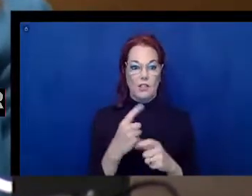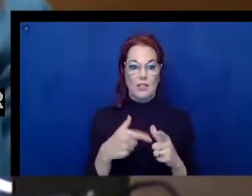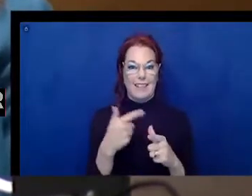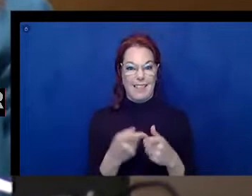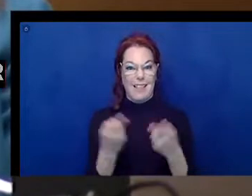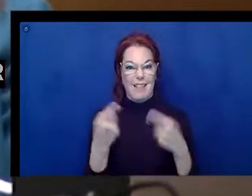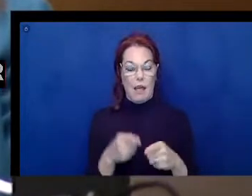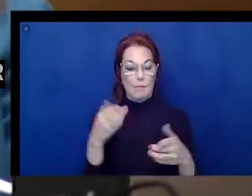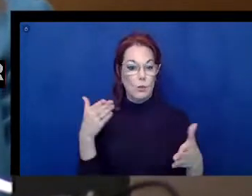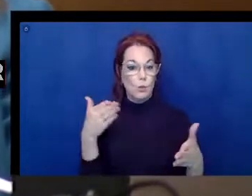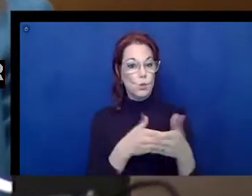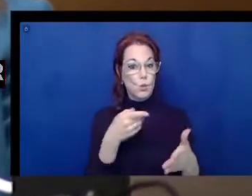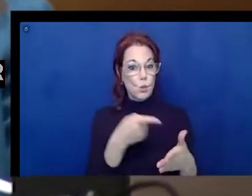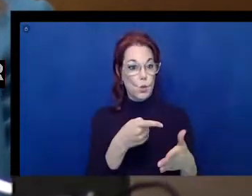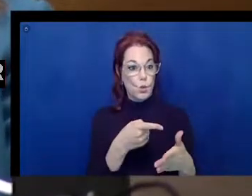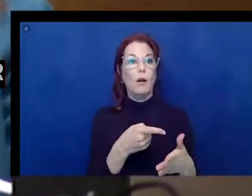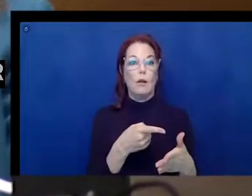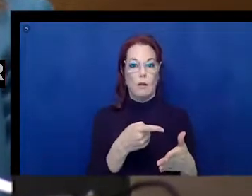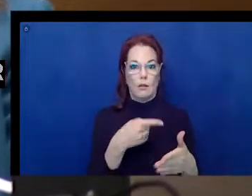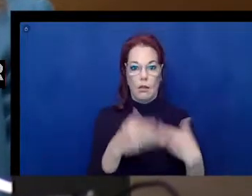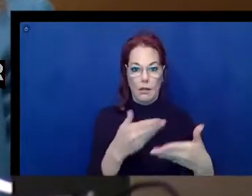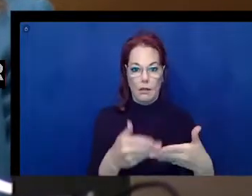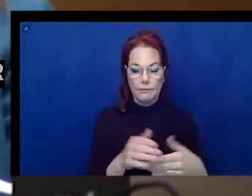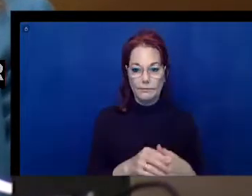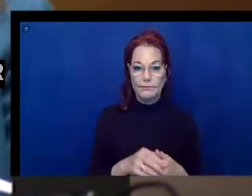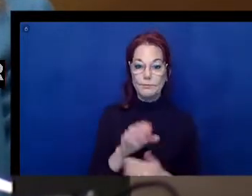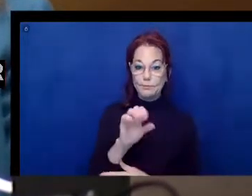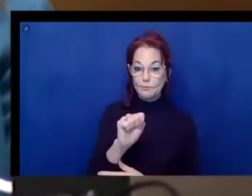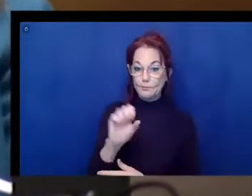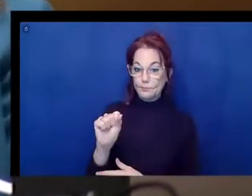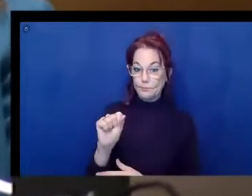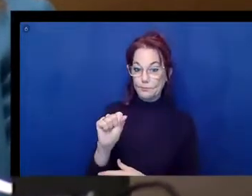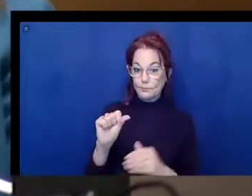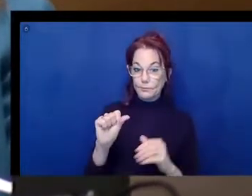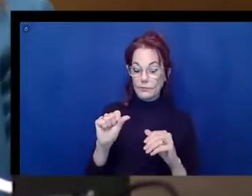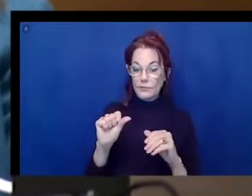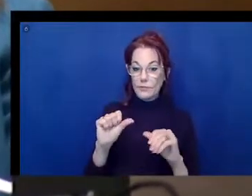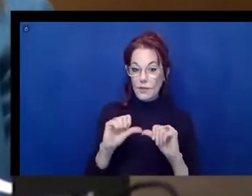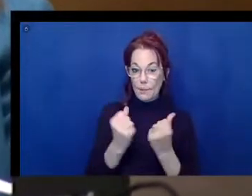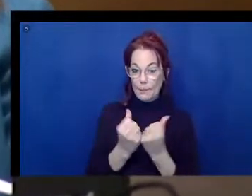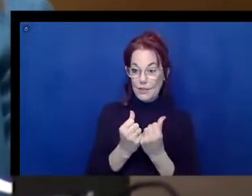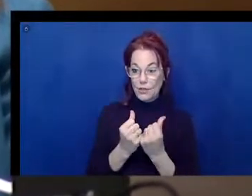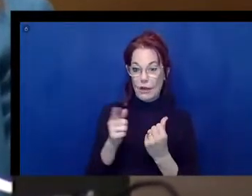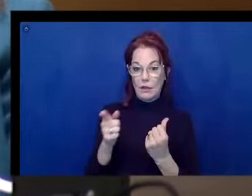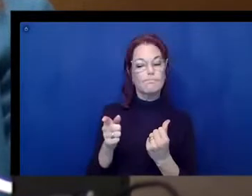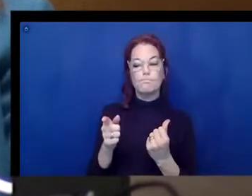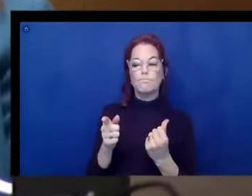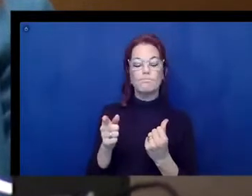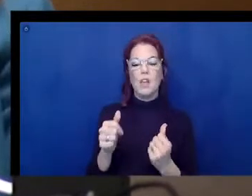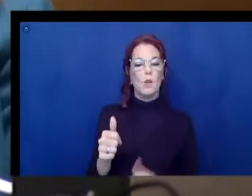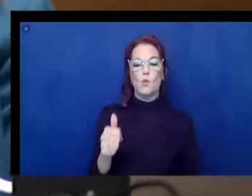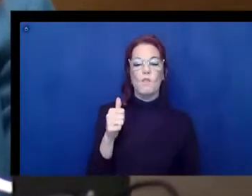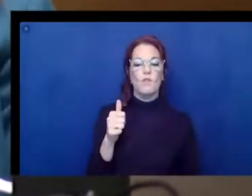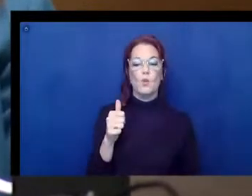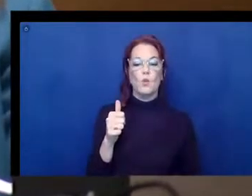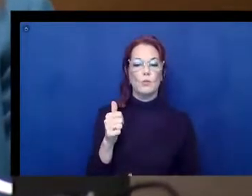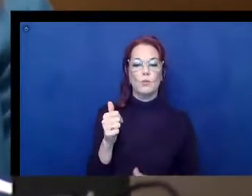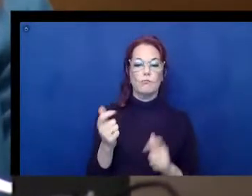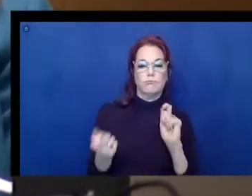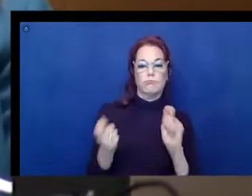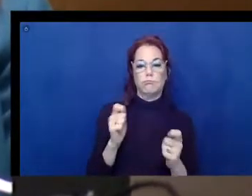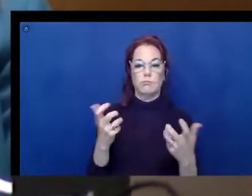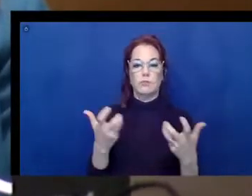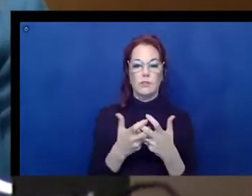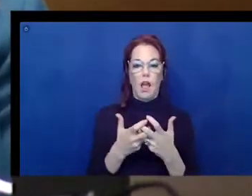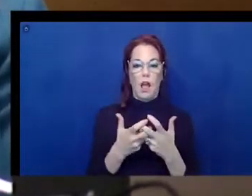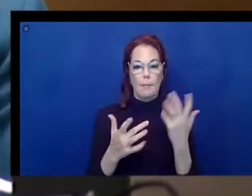The Social Security Administration, as a policy matter, is refusing to adopt accessible technology, insisting on